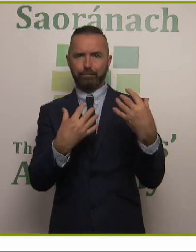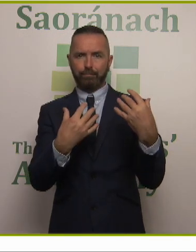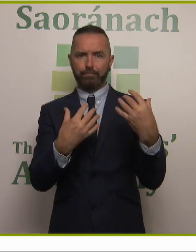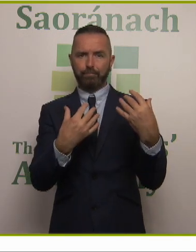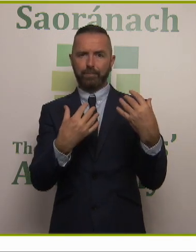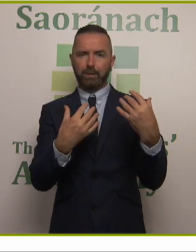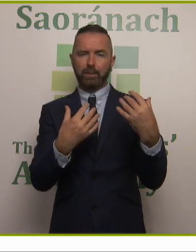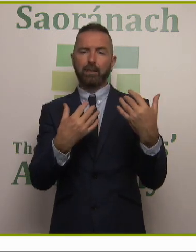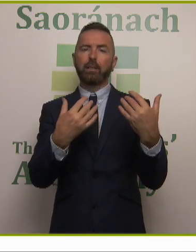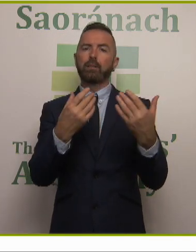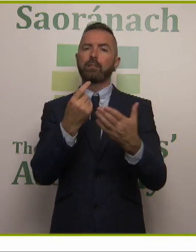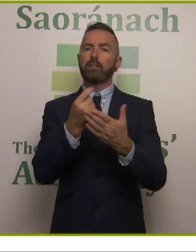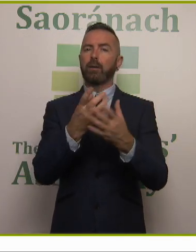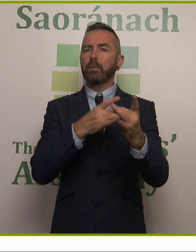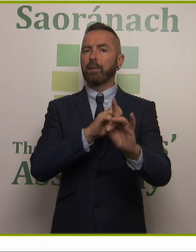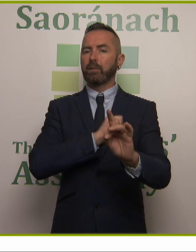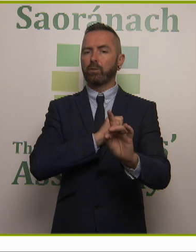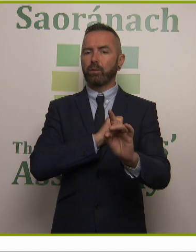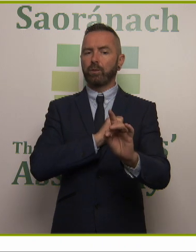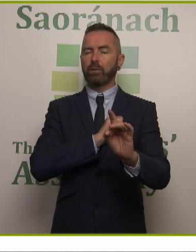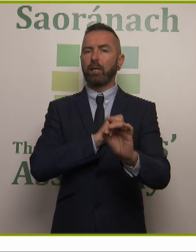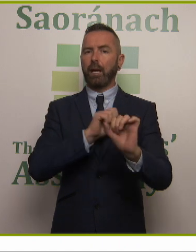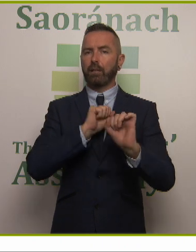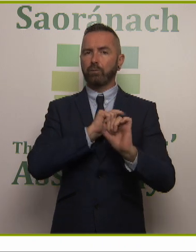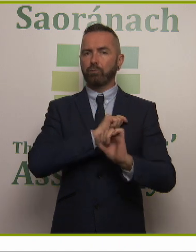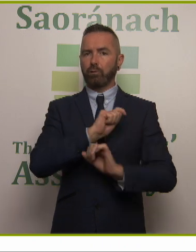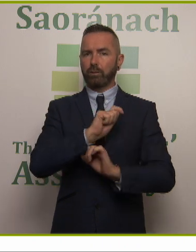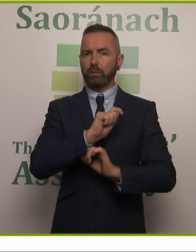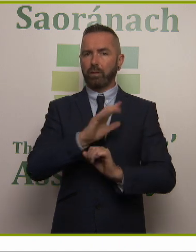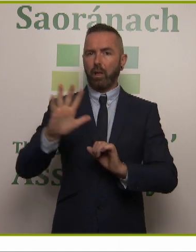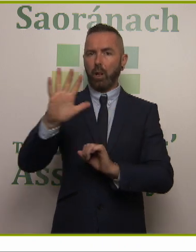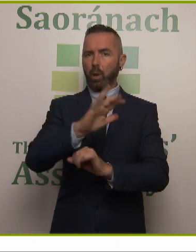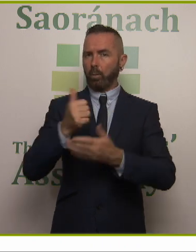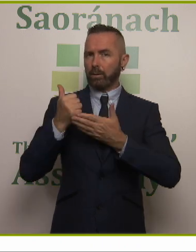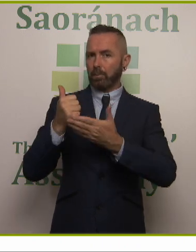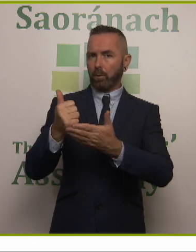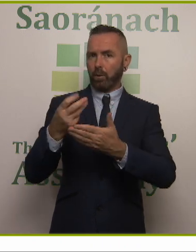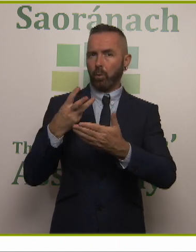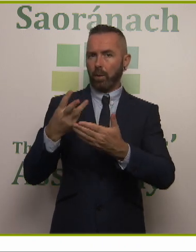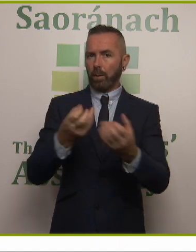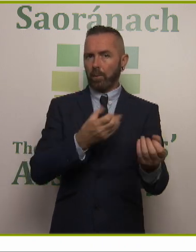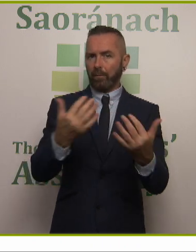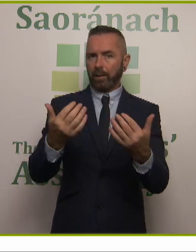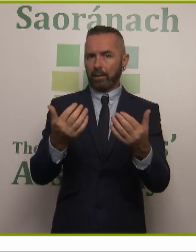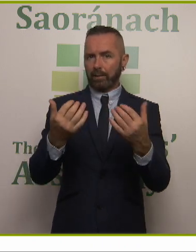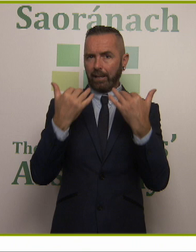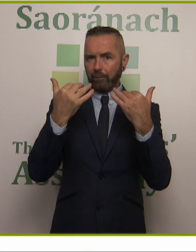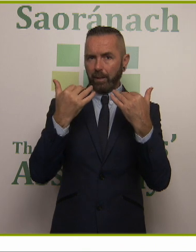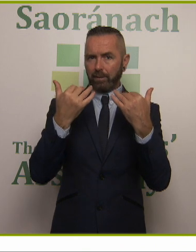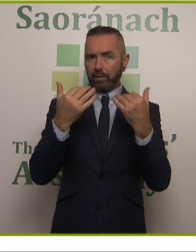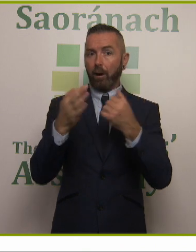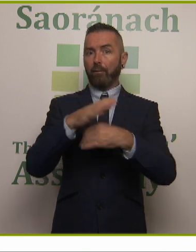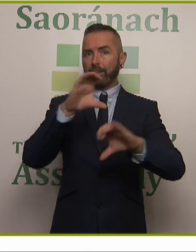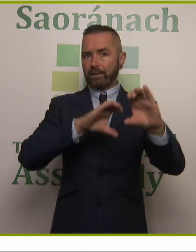So taking time to ensure that a trusted local champion are informed of the science is an essential first step.